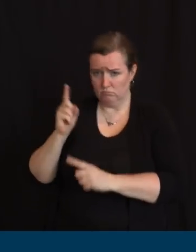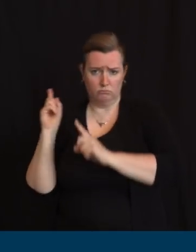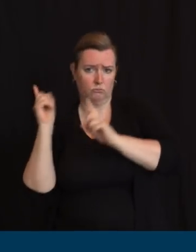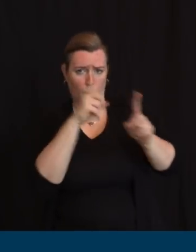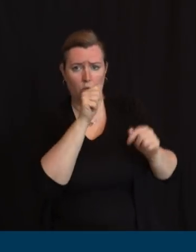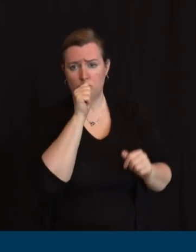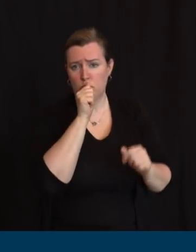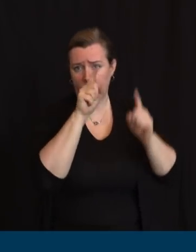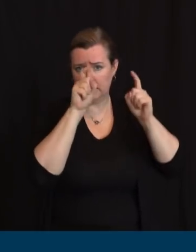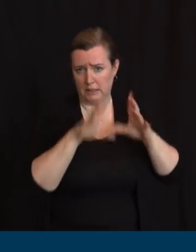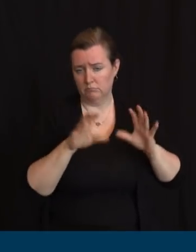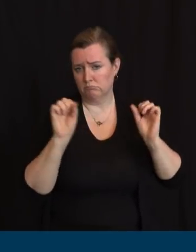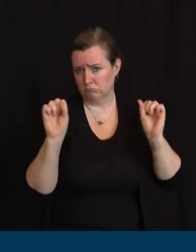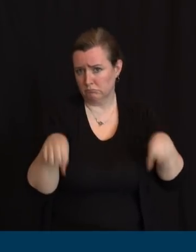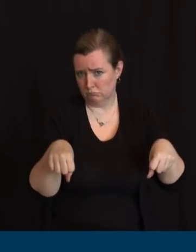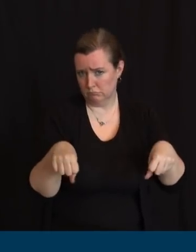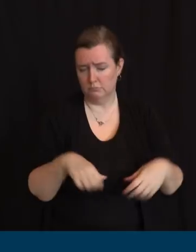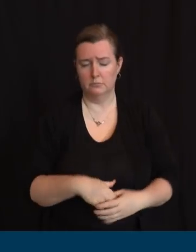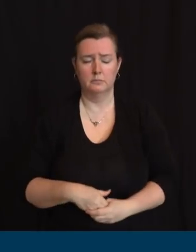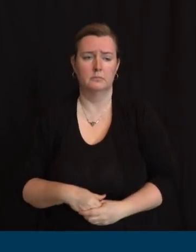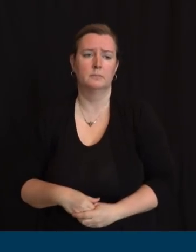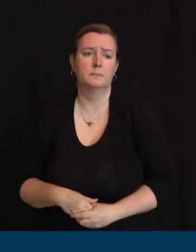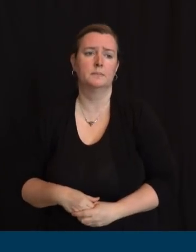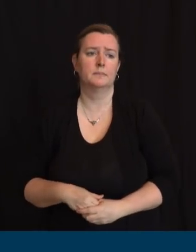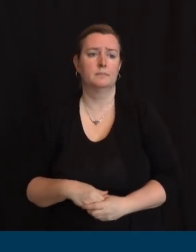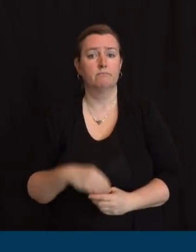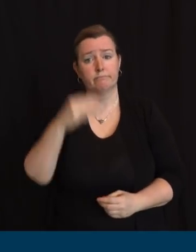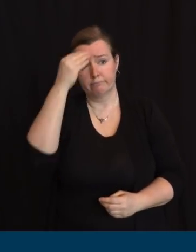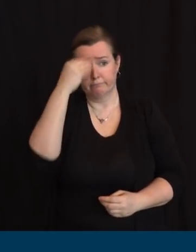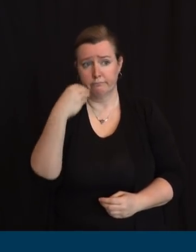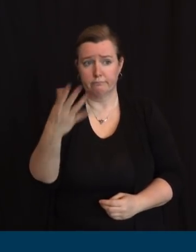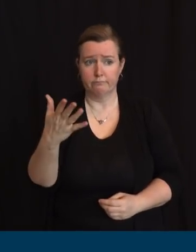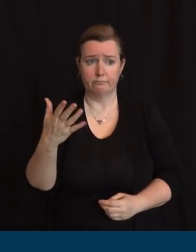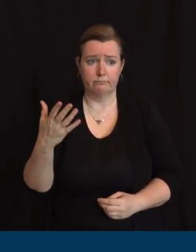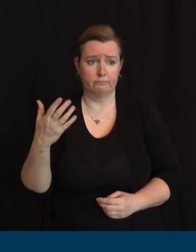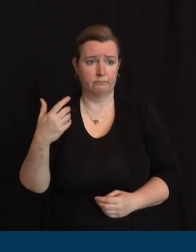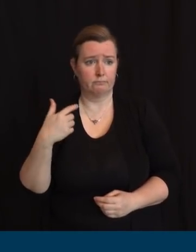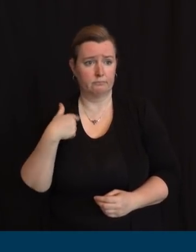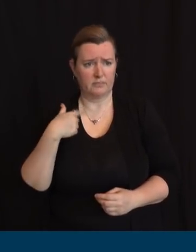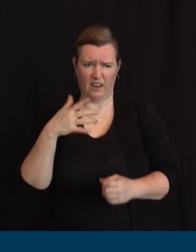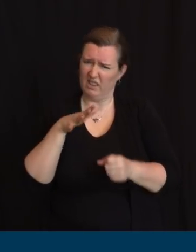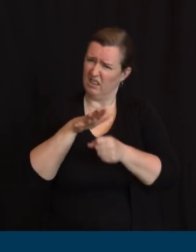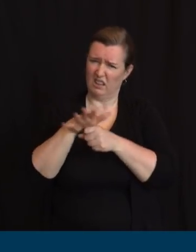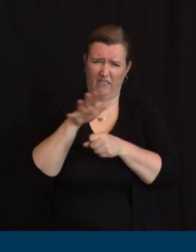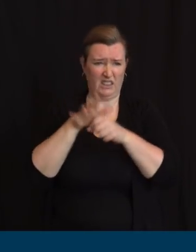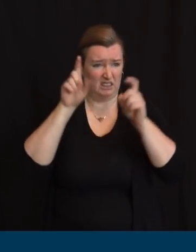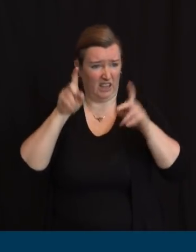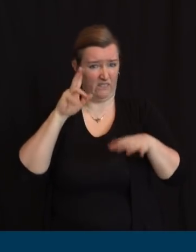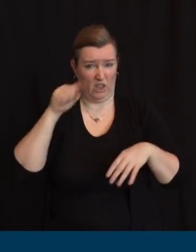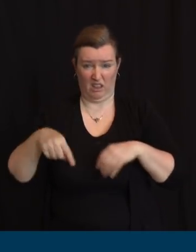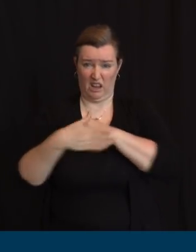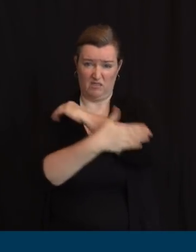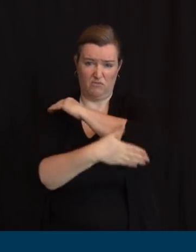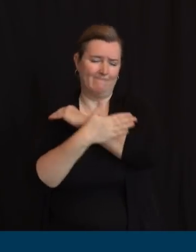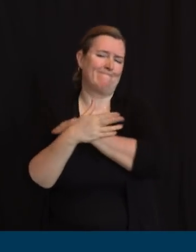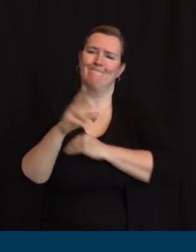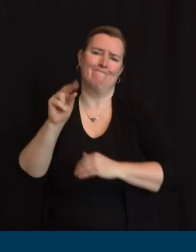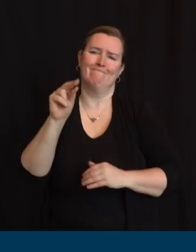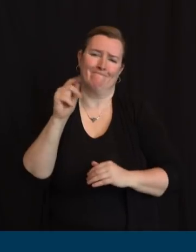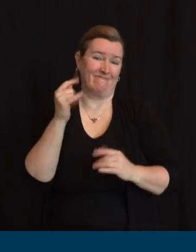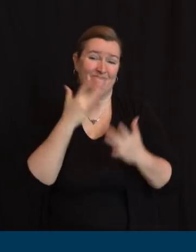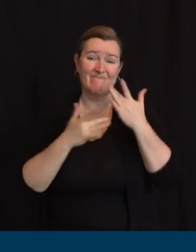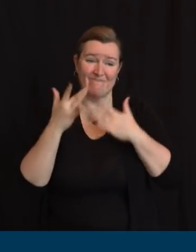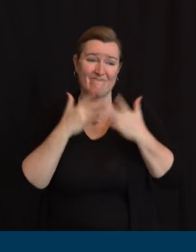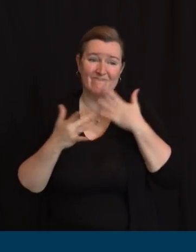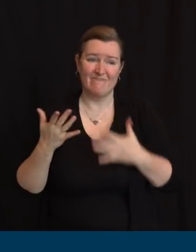anywhere in our country is not nearly where it needs to be, and New Jersey is no exception. We've made real progress.